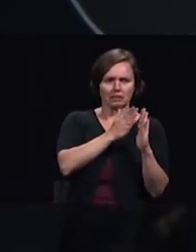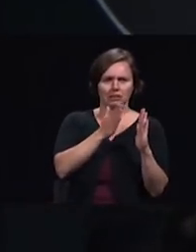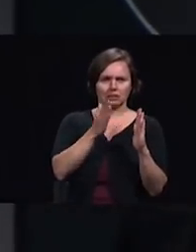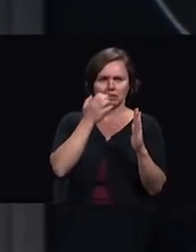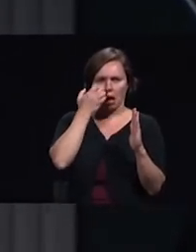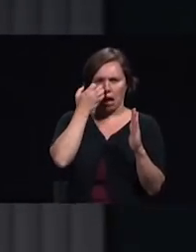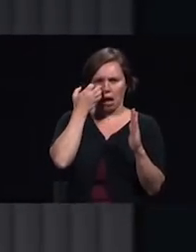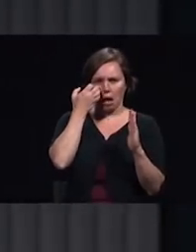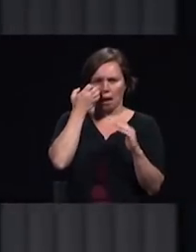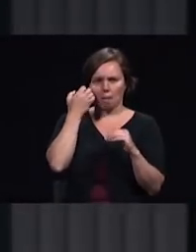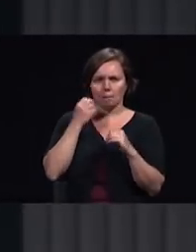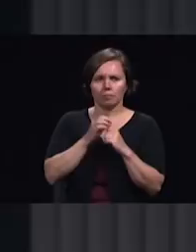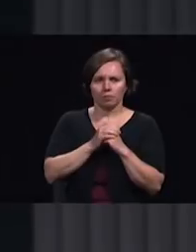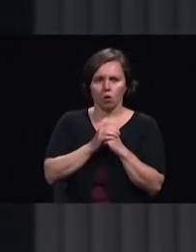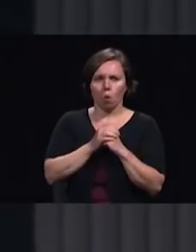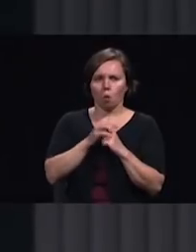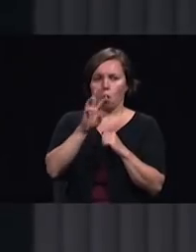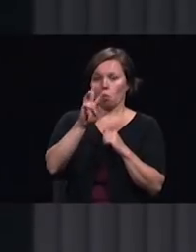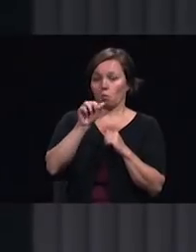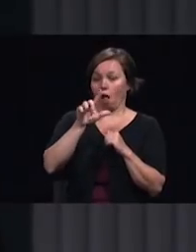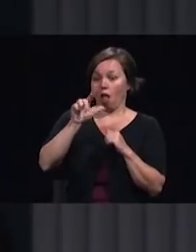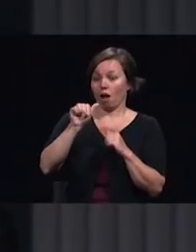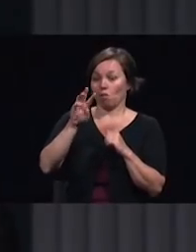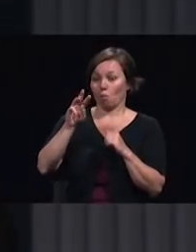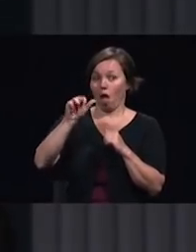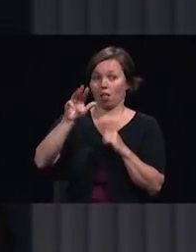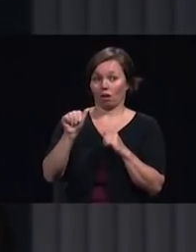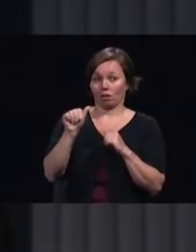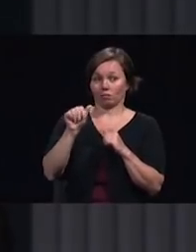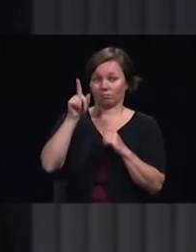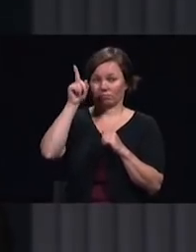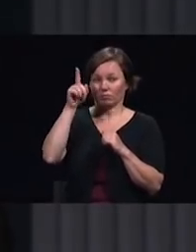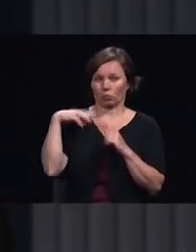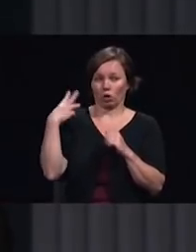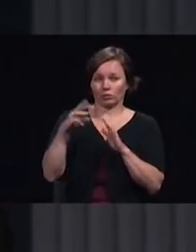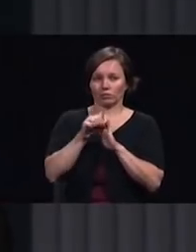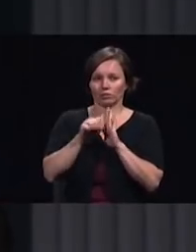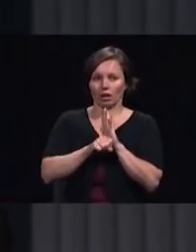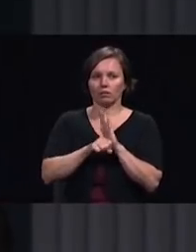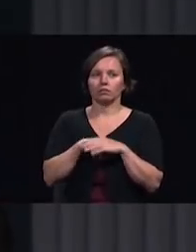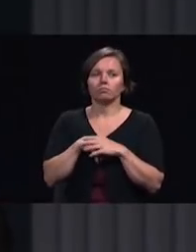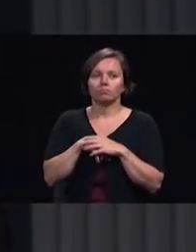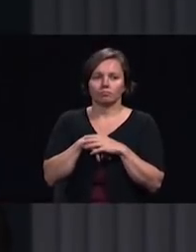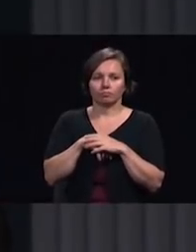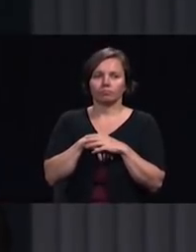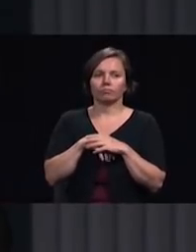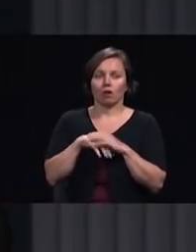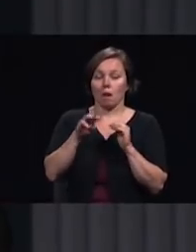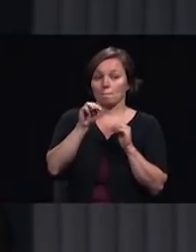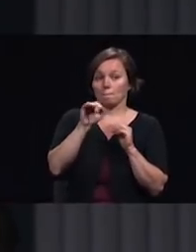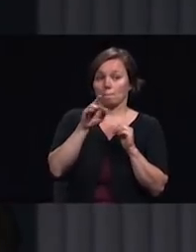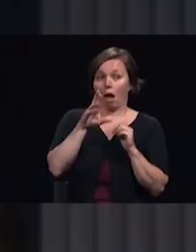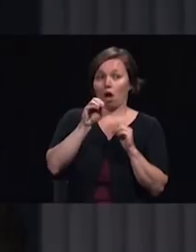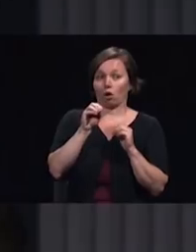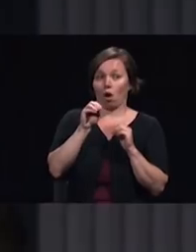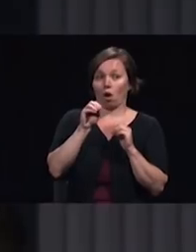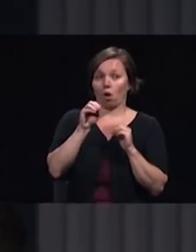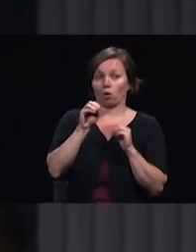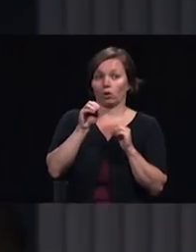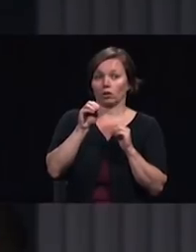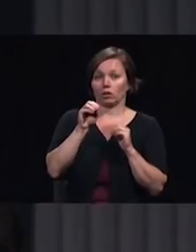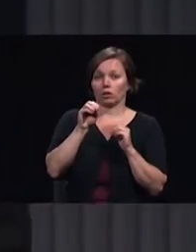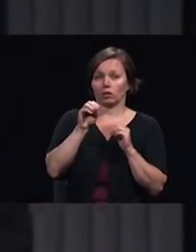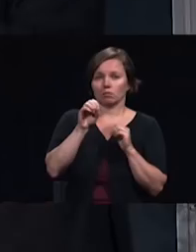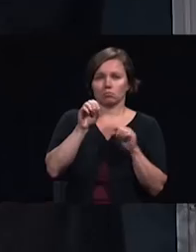student there and I went to Micronesia to give my heart and I joined Pastor Rick McEdward we were young at that